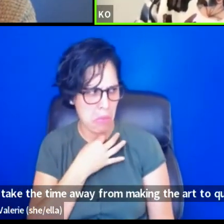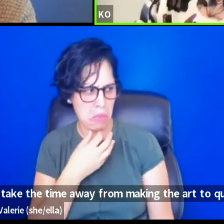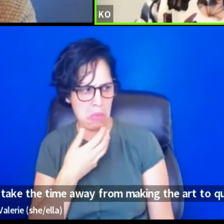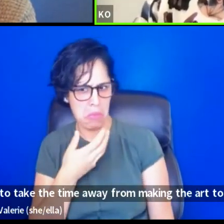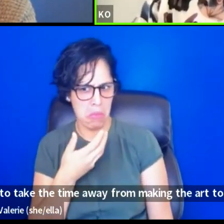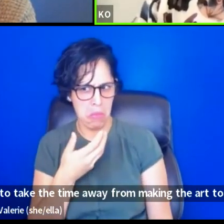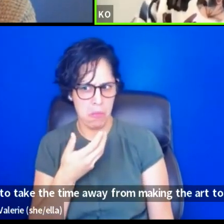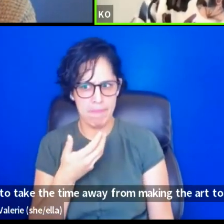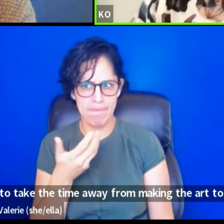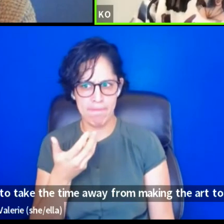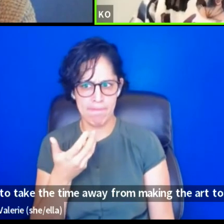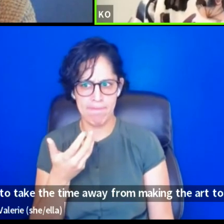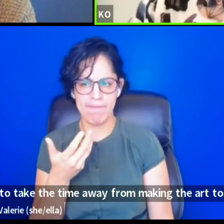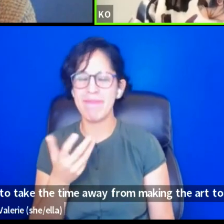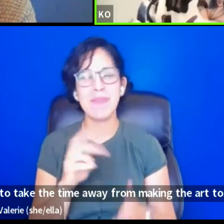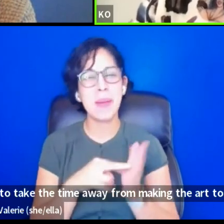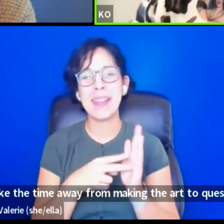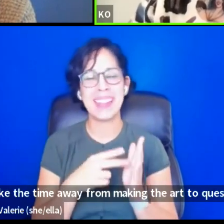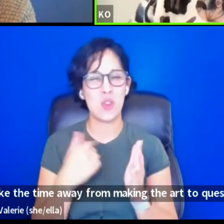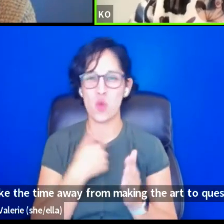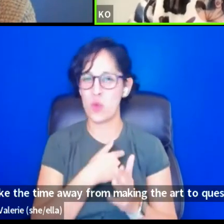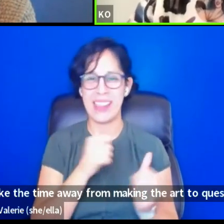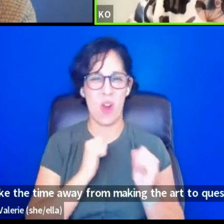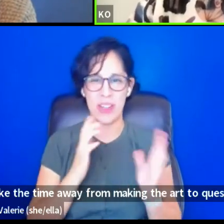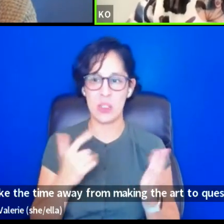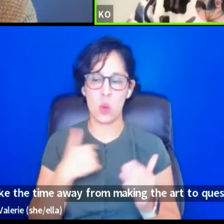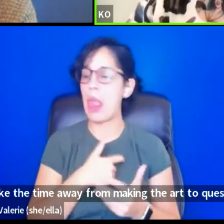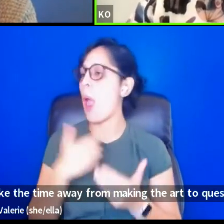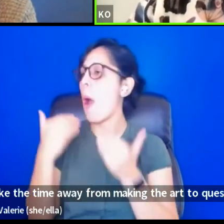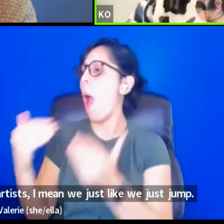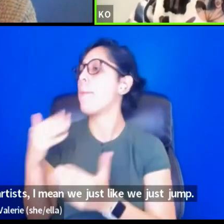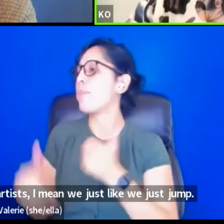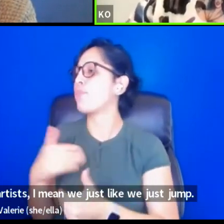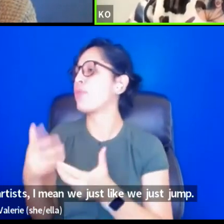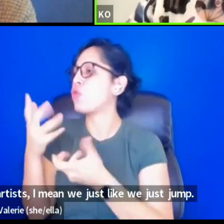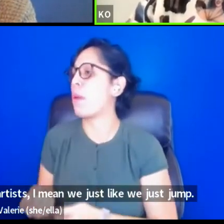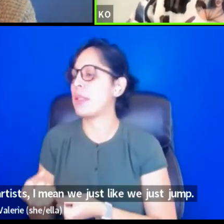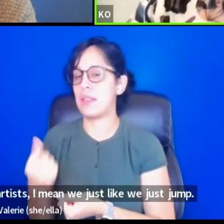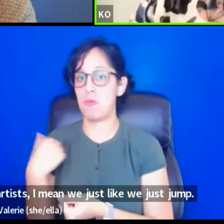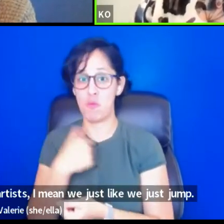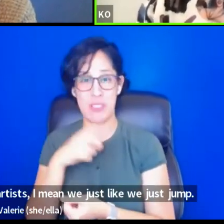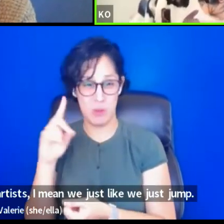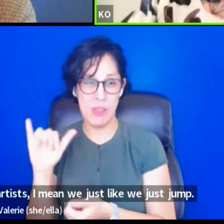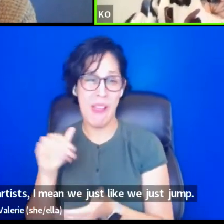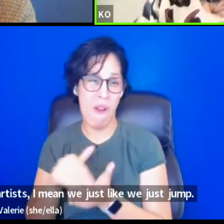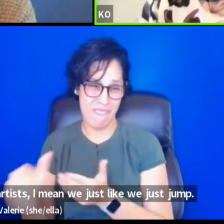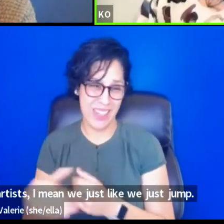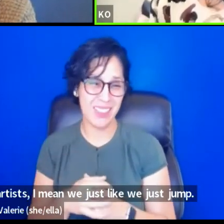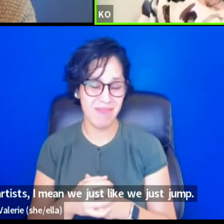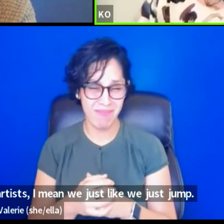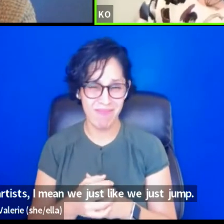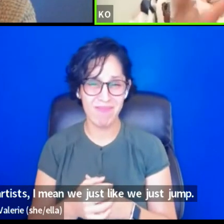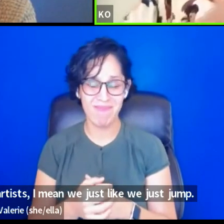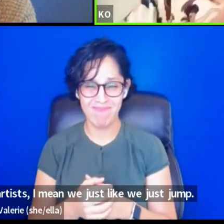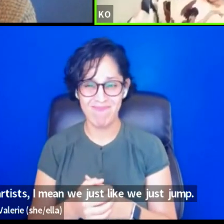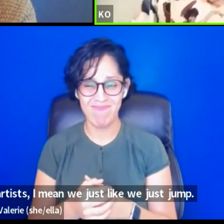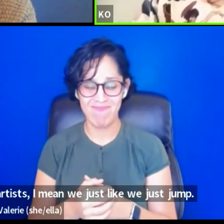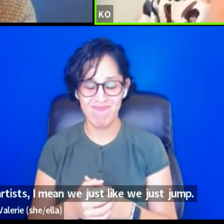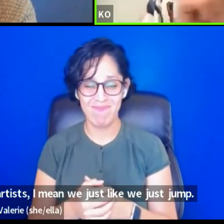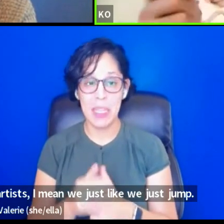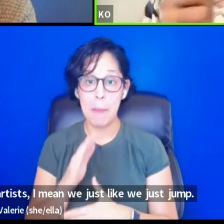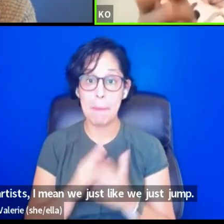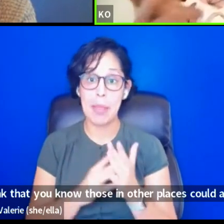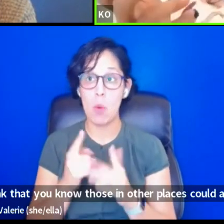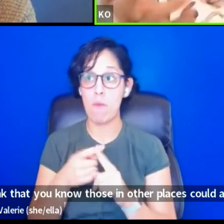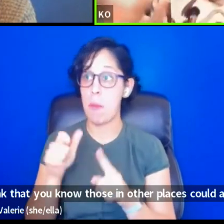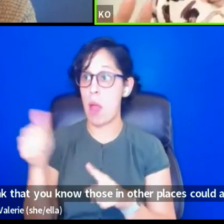But artists, I mean, we just like, we just jump. We do it a lot. And I think that, you know, those in other places